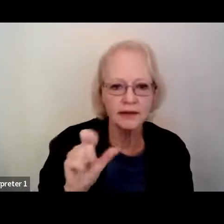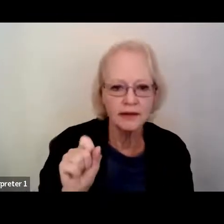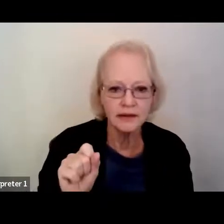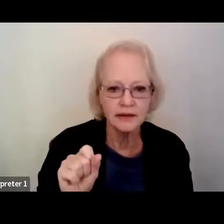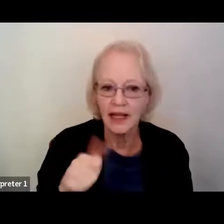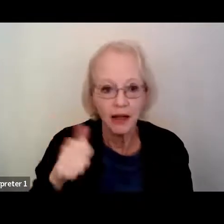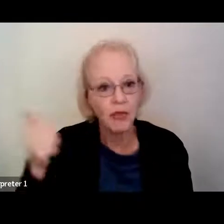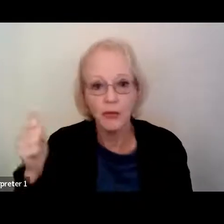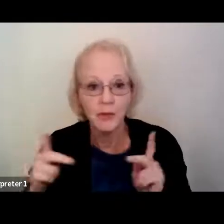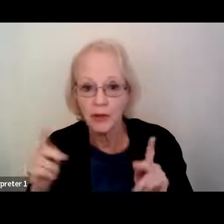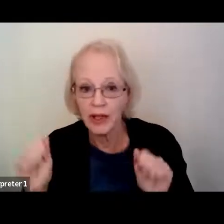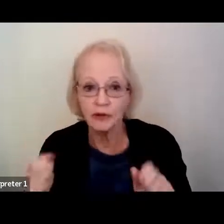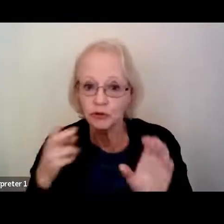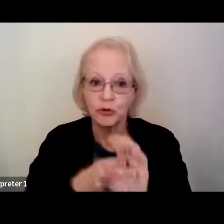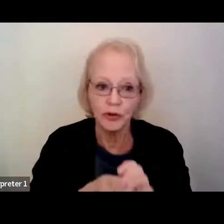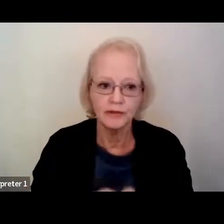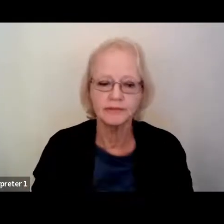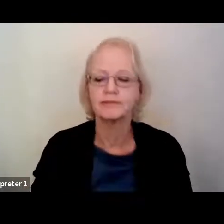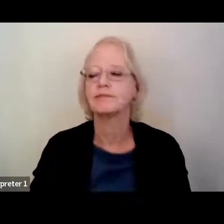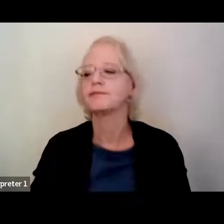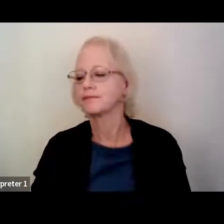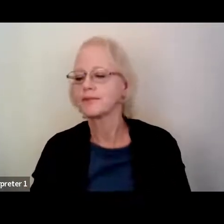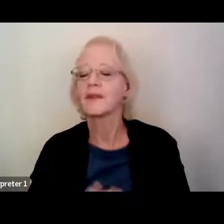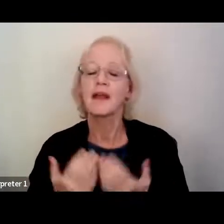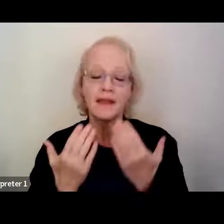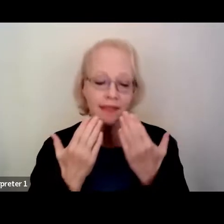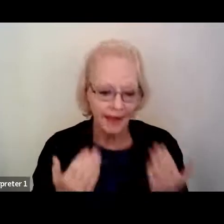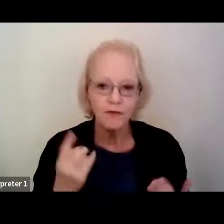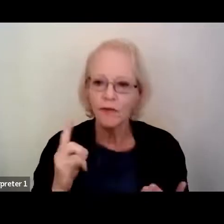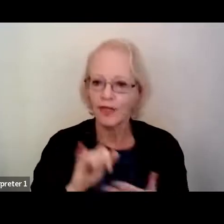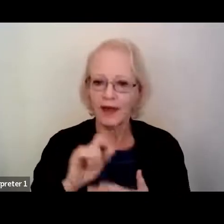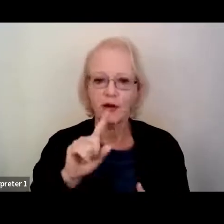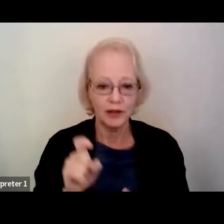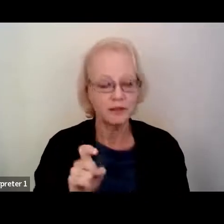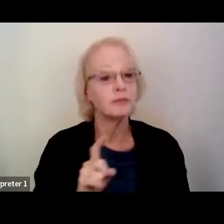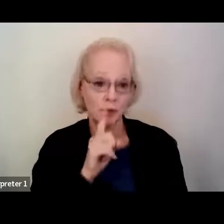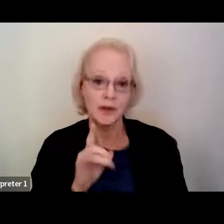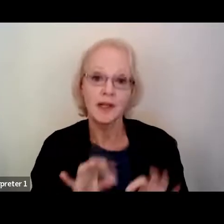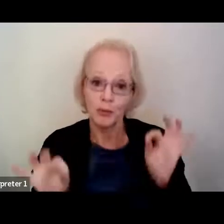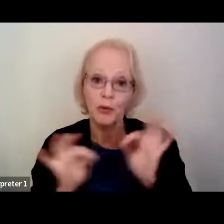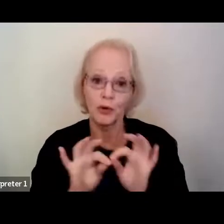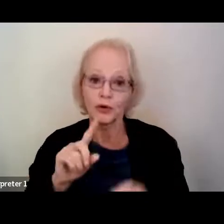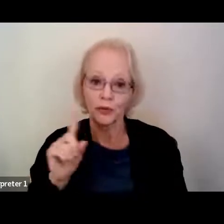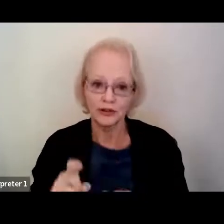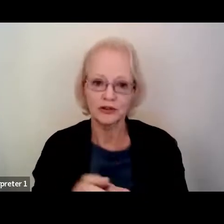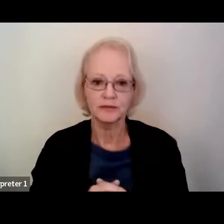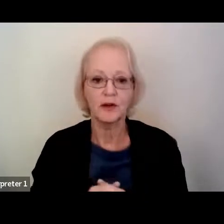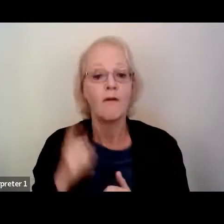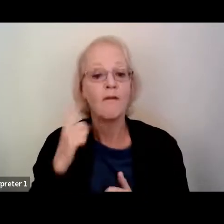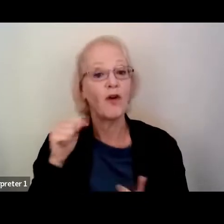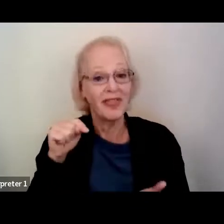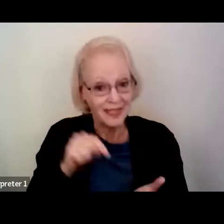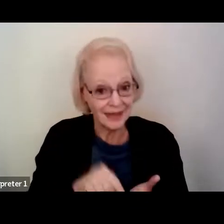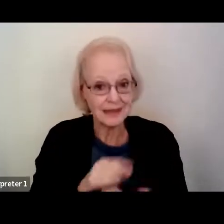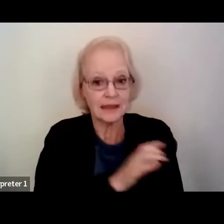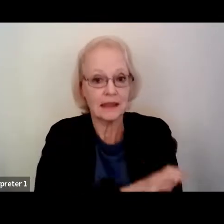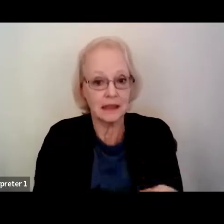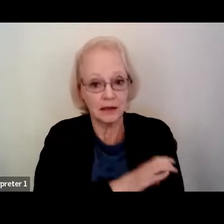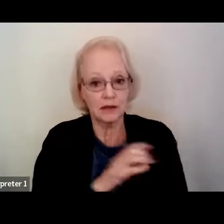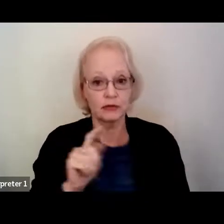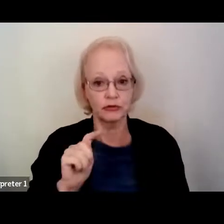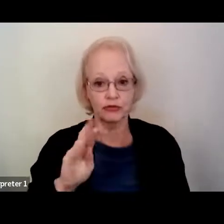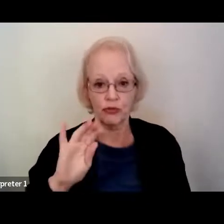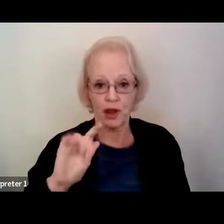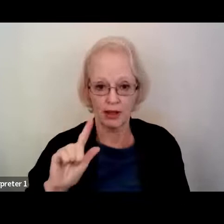Thank you so much for that question. Really an important question. So, for this clinical trial itself, as we,